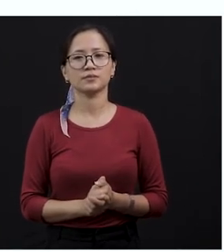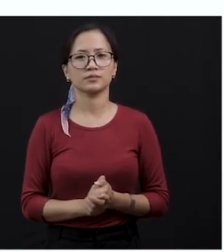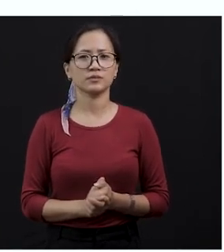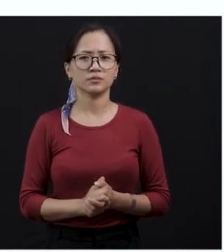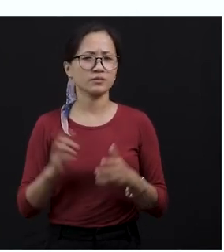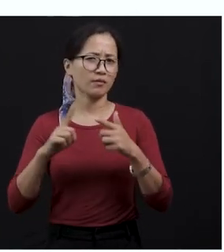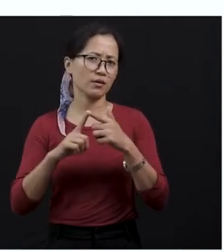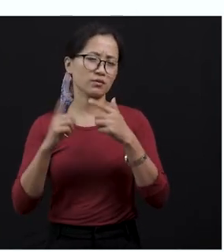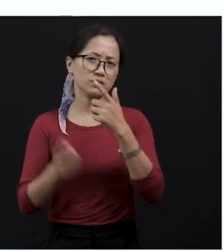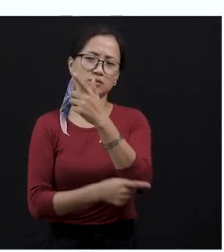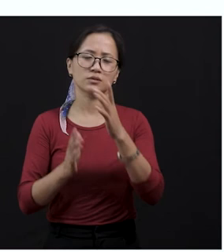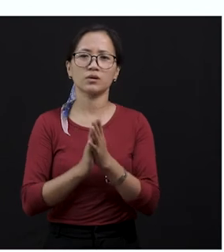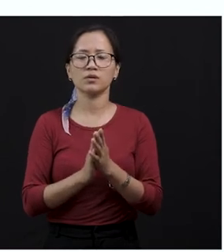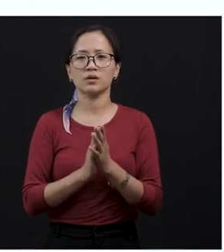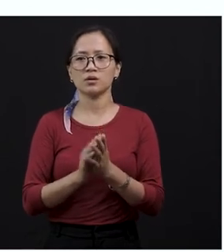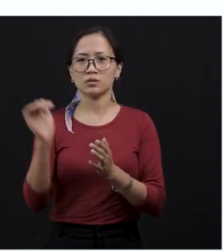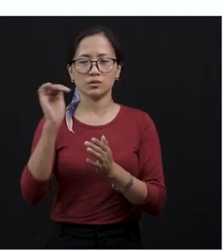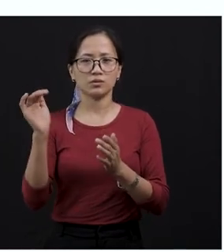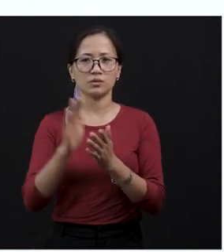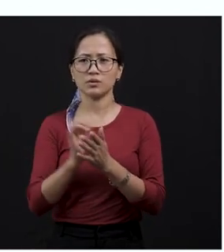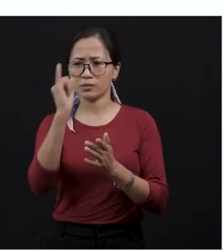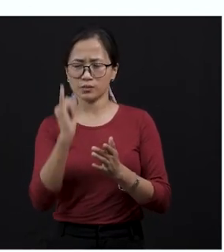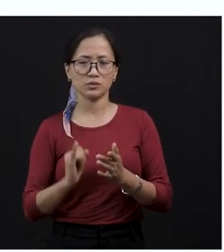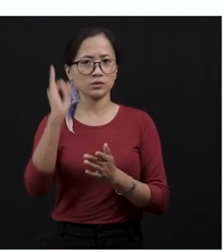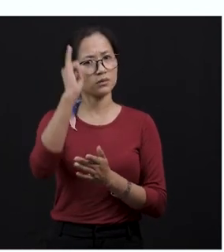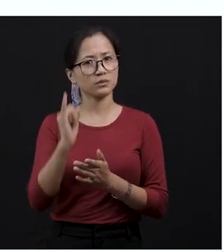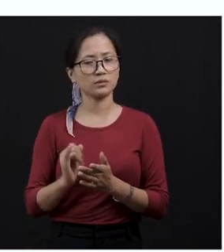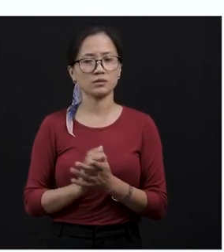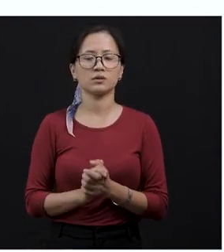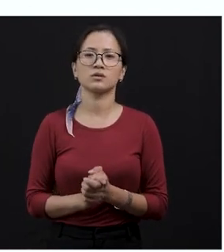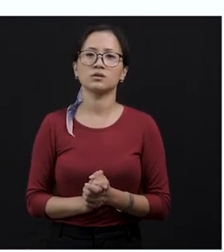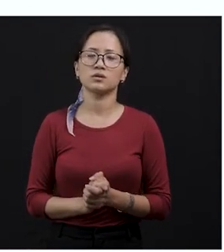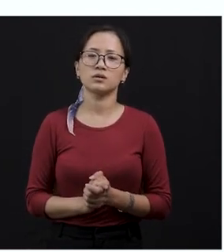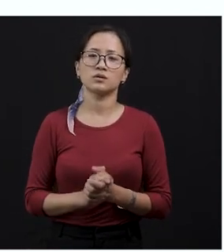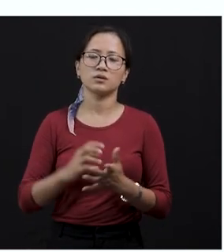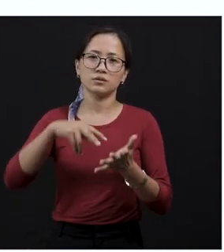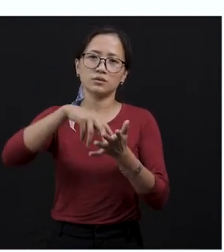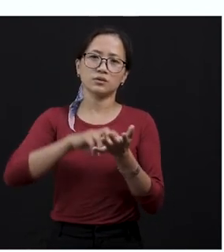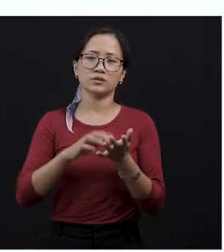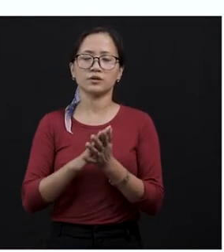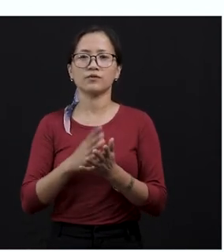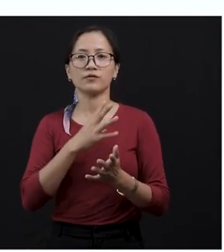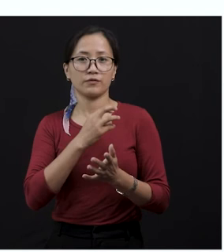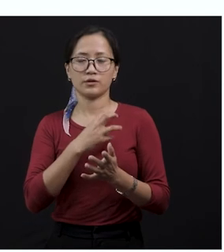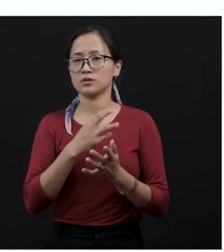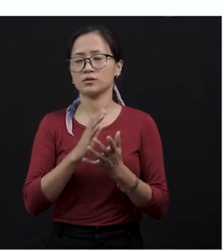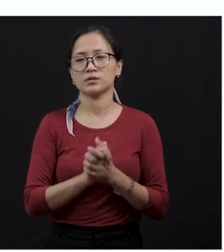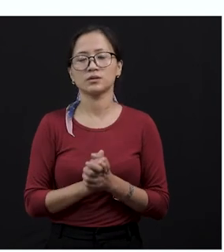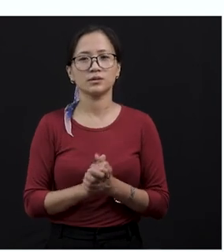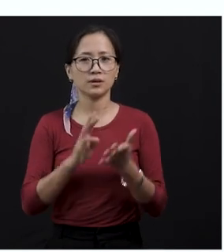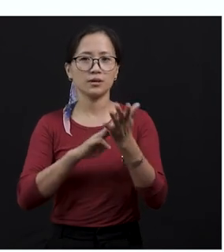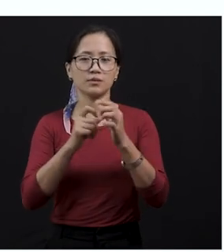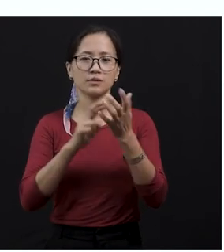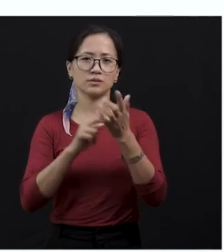But finally, the cobra was weakening. That means he is getting weaker and weaker. And it writhered and lashed in a frightening manner. Writhered